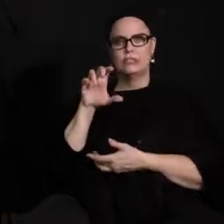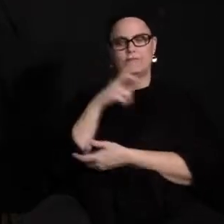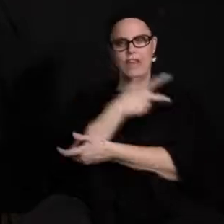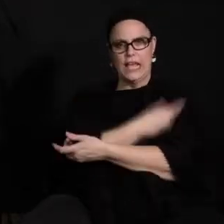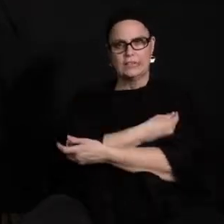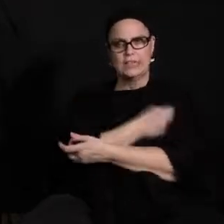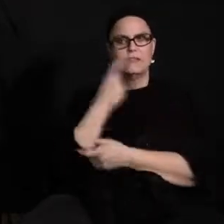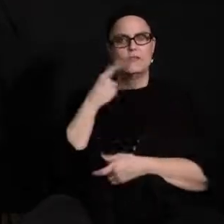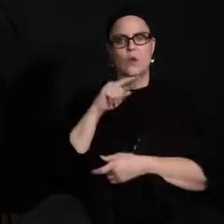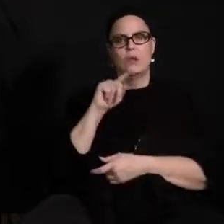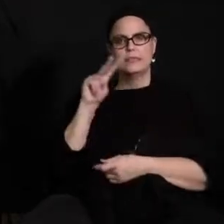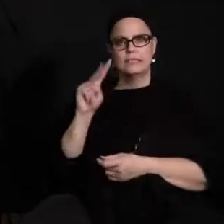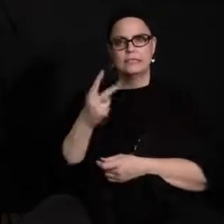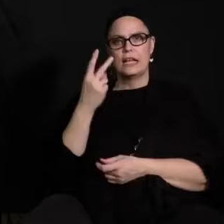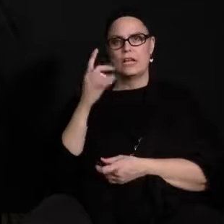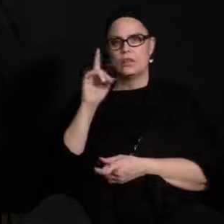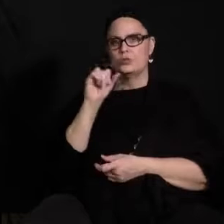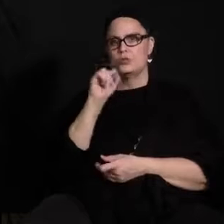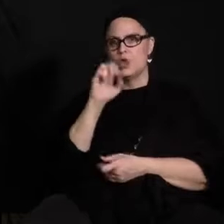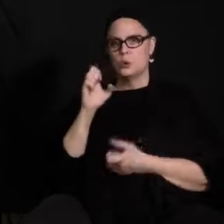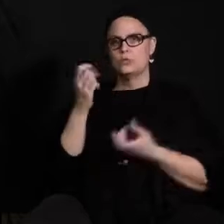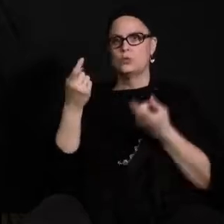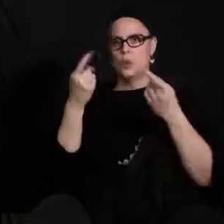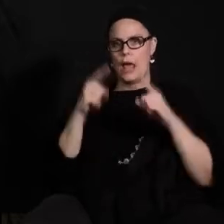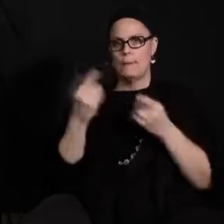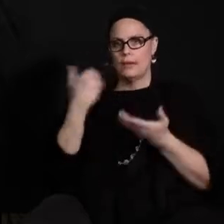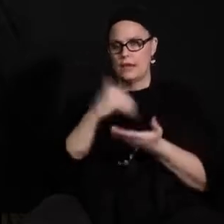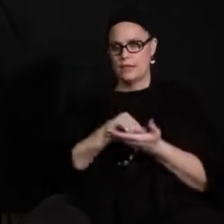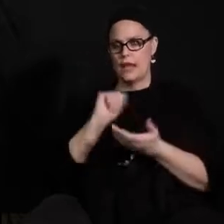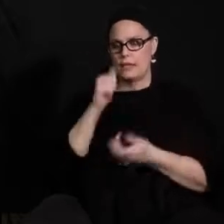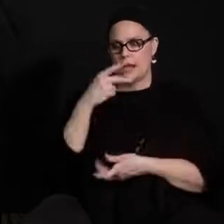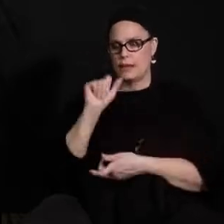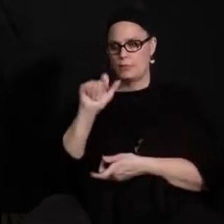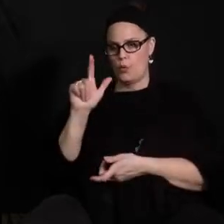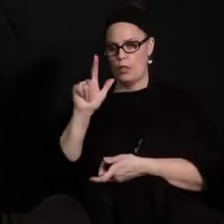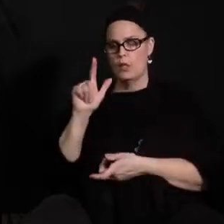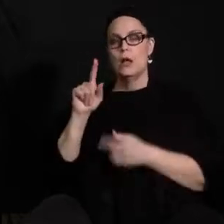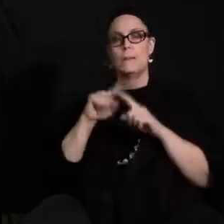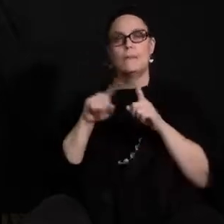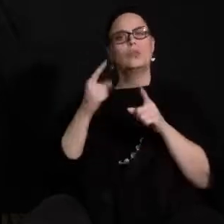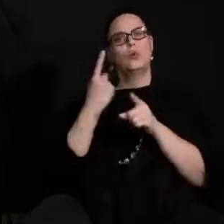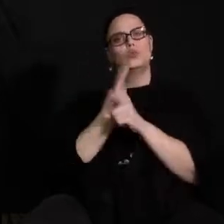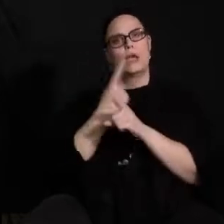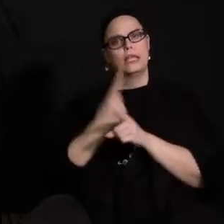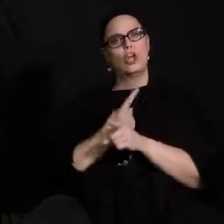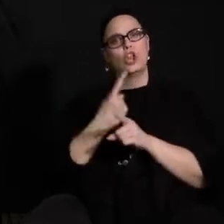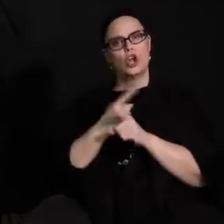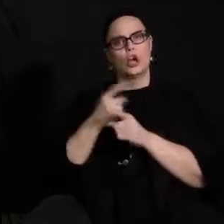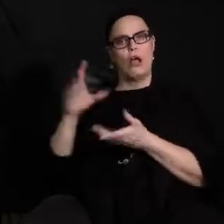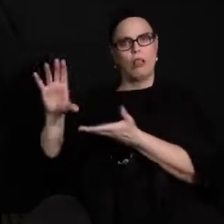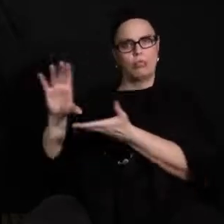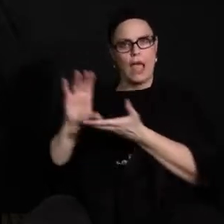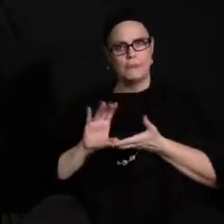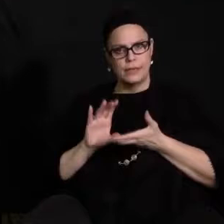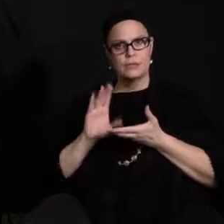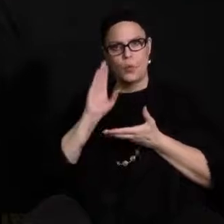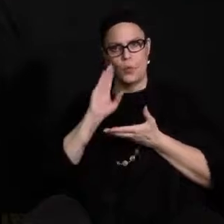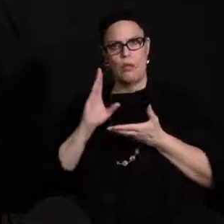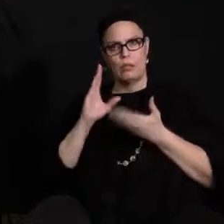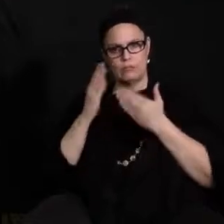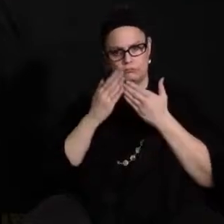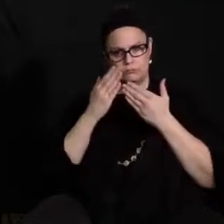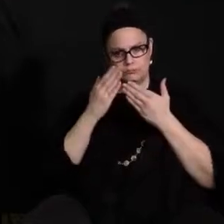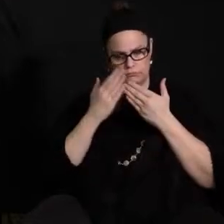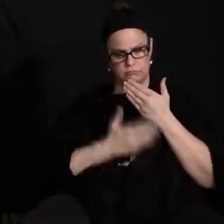for the second dose to happen again in april but we'll have regular allotments every week now moving forward which is a great